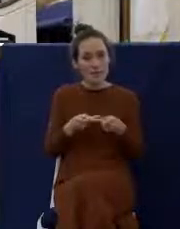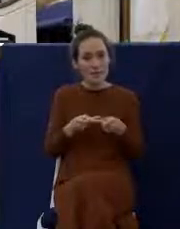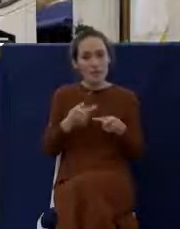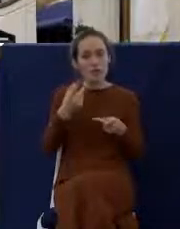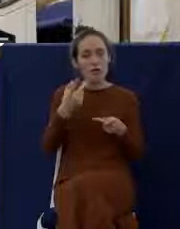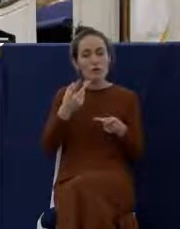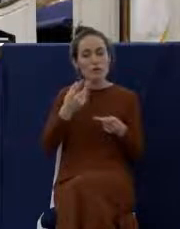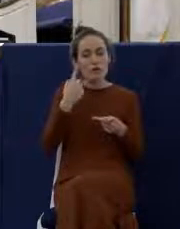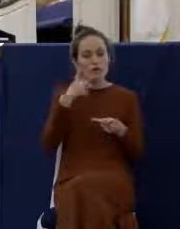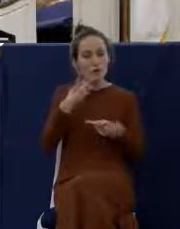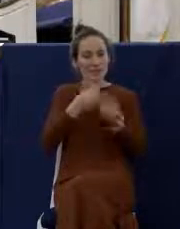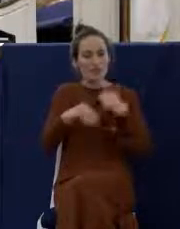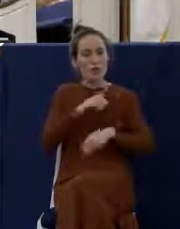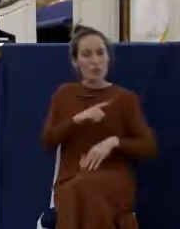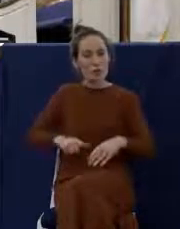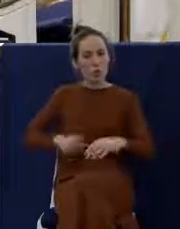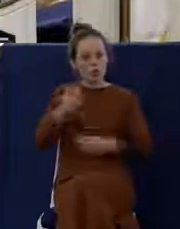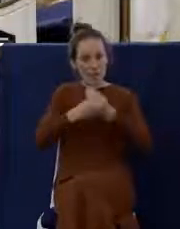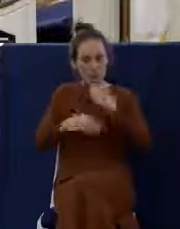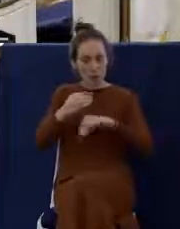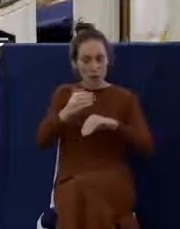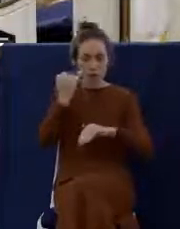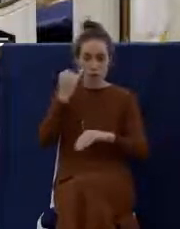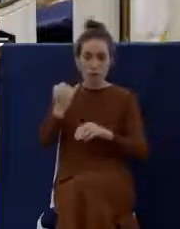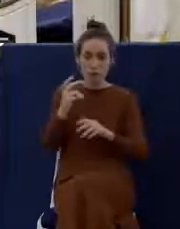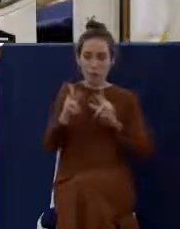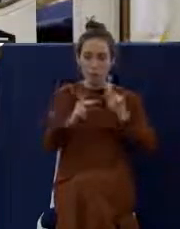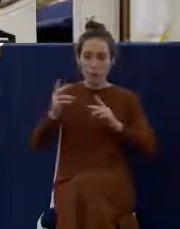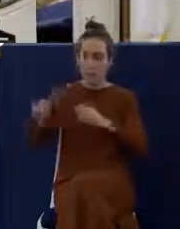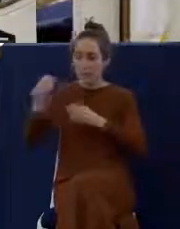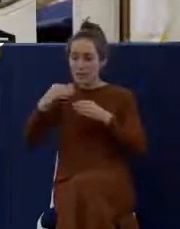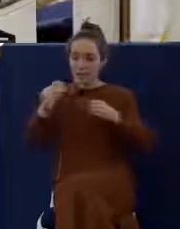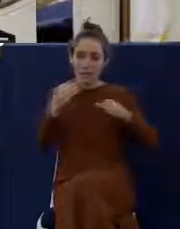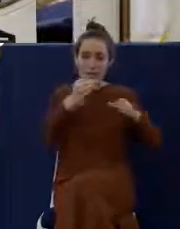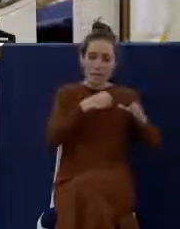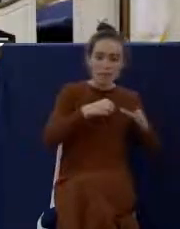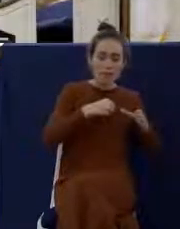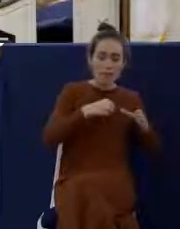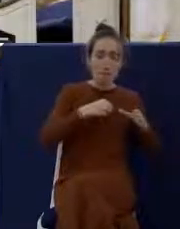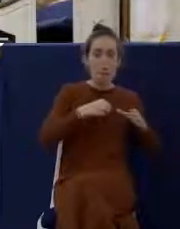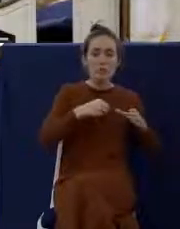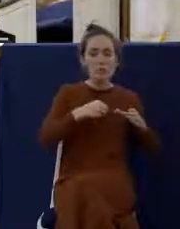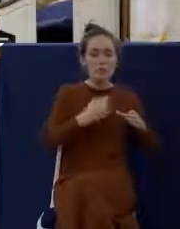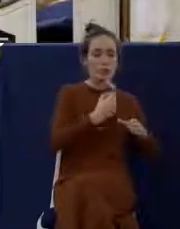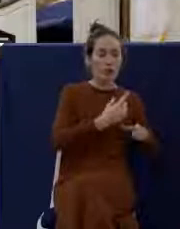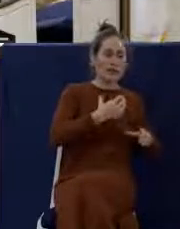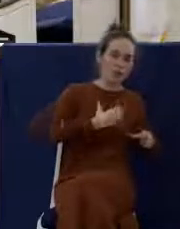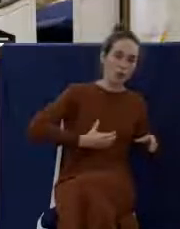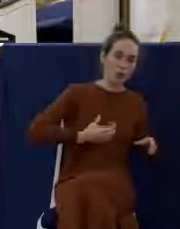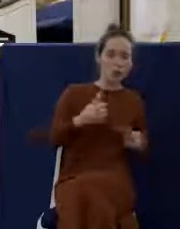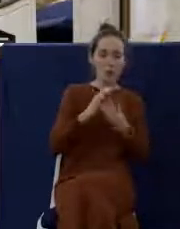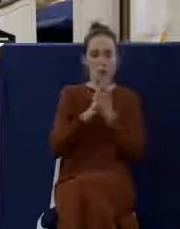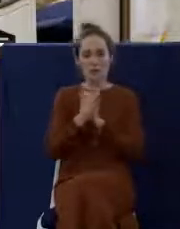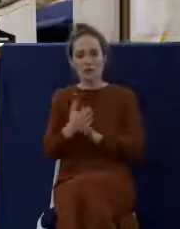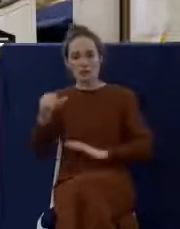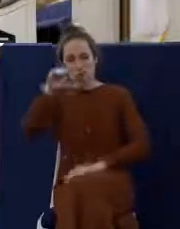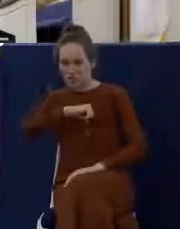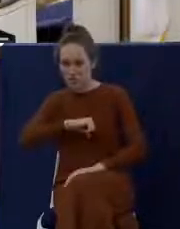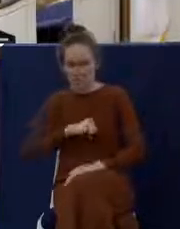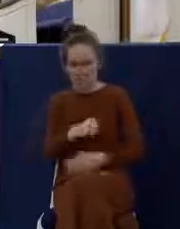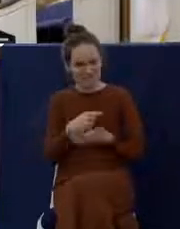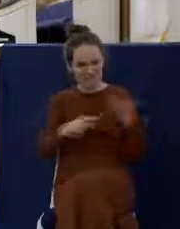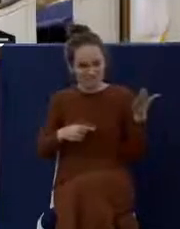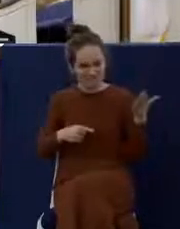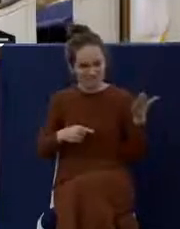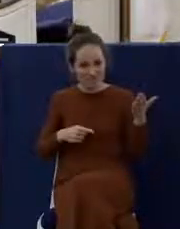supper. For in eating, everyone taketh before other his own supper, and one is hungry, and another is drunken. What? Have